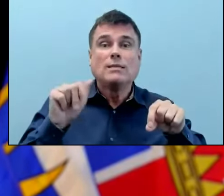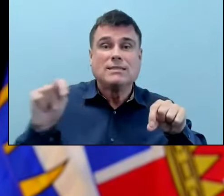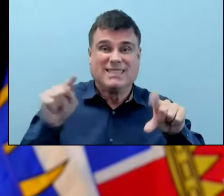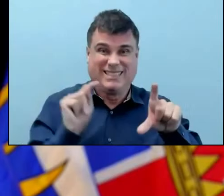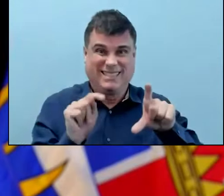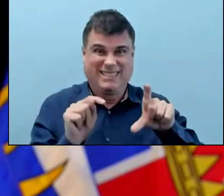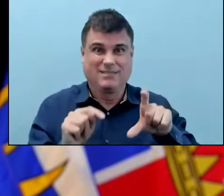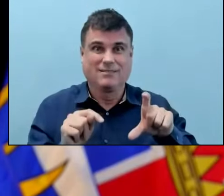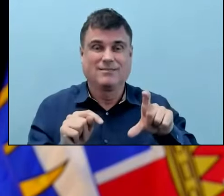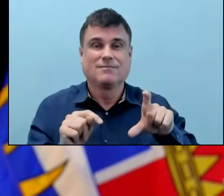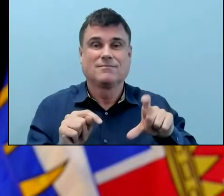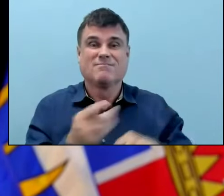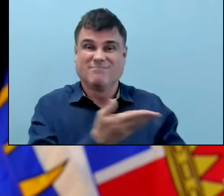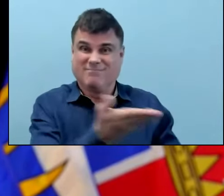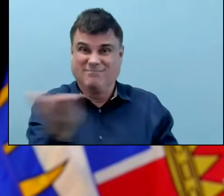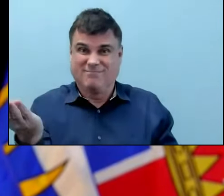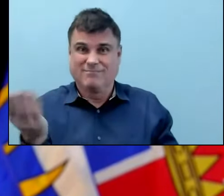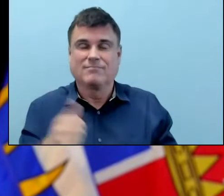catching subsequent